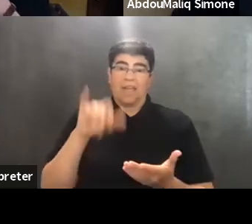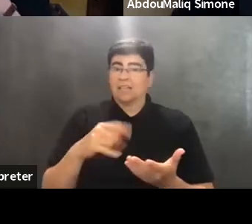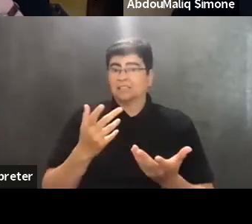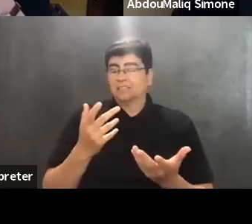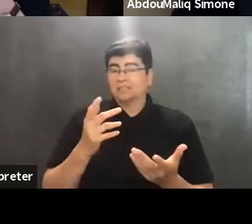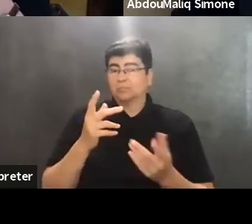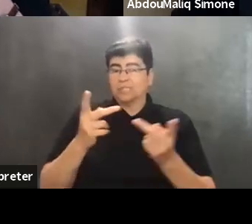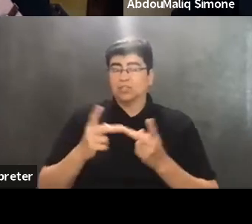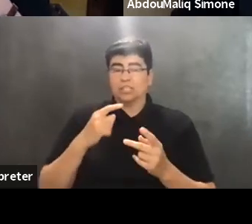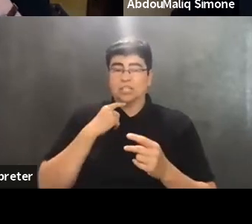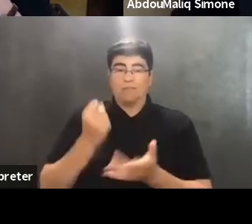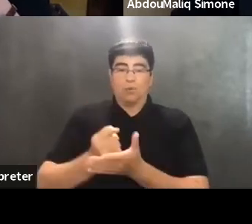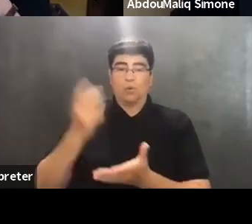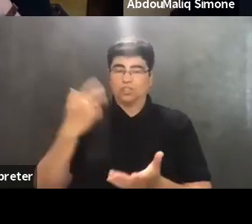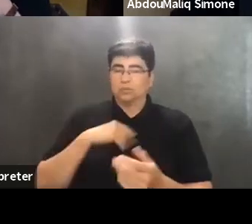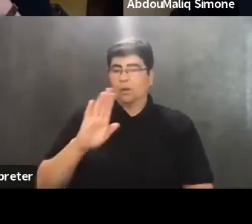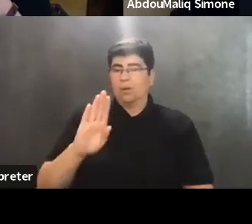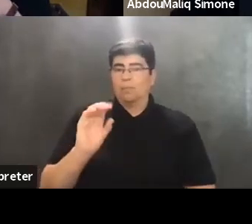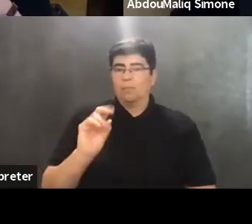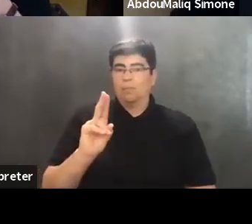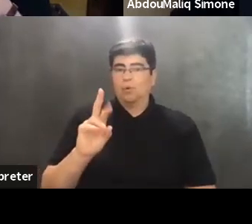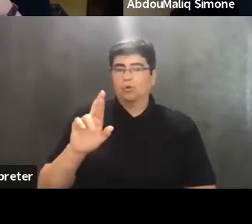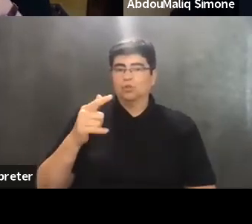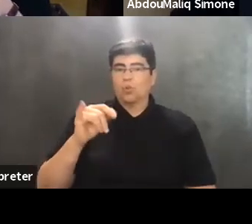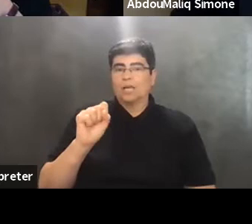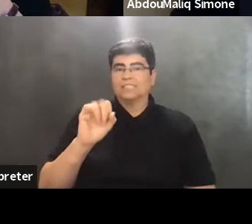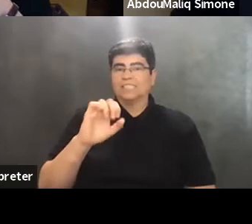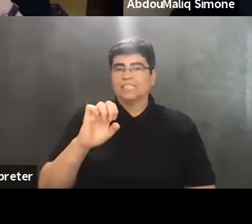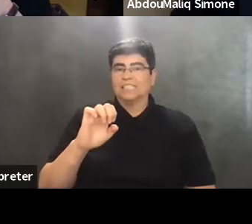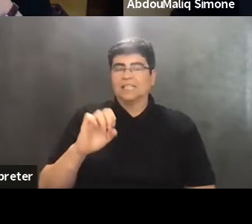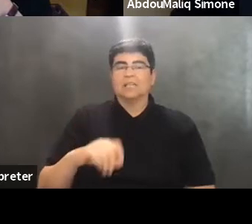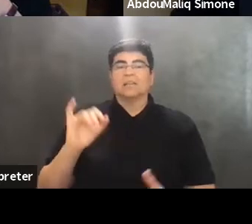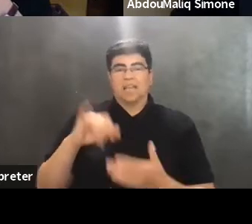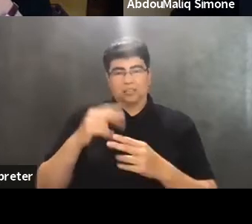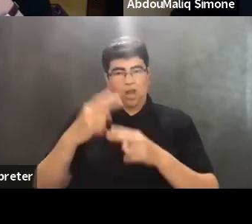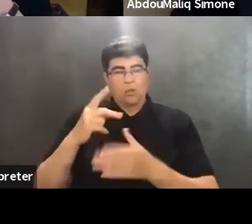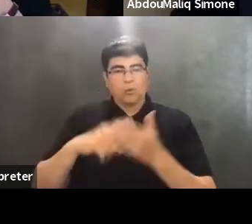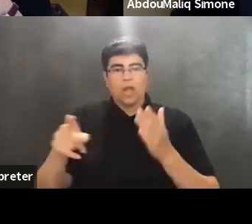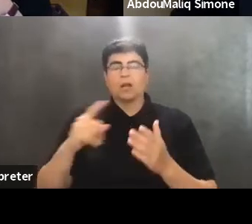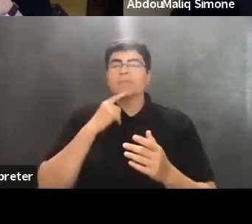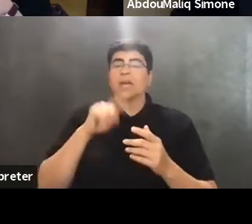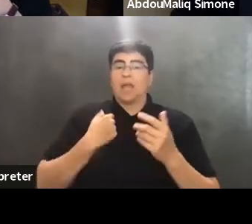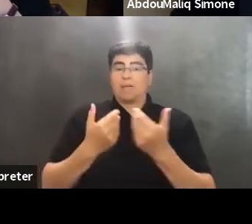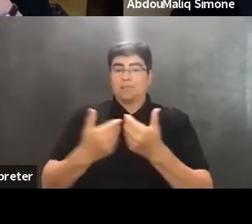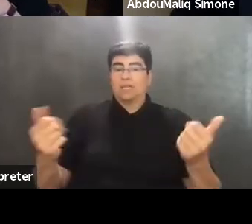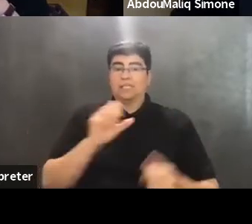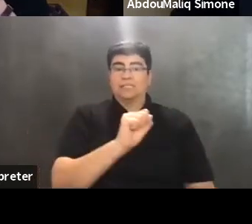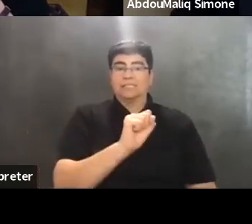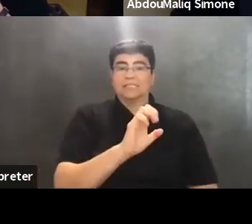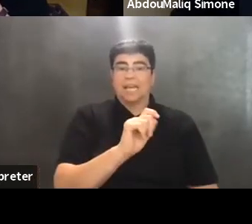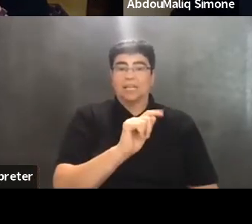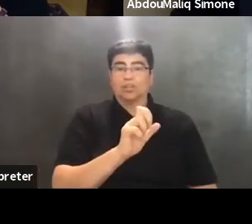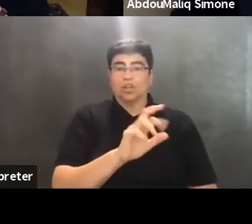I also worry about the extremely sharp demarcation that then happens between settler colonialism and